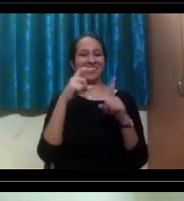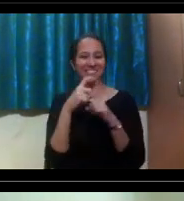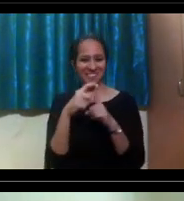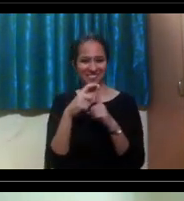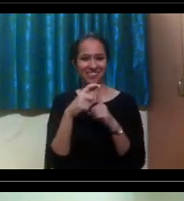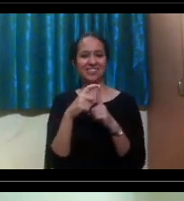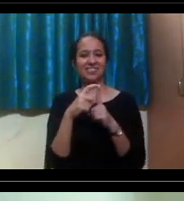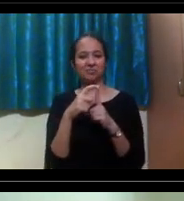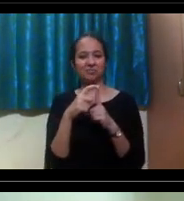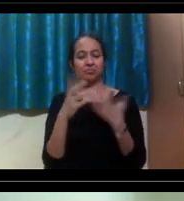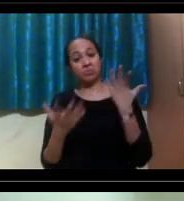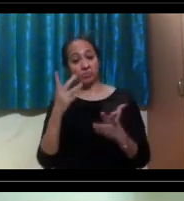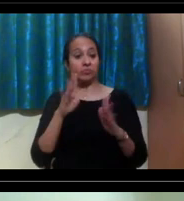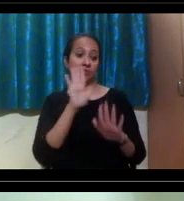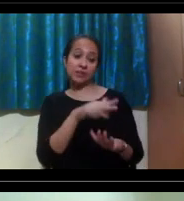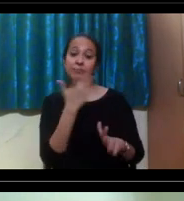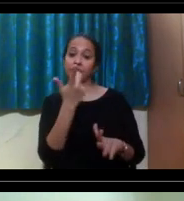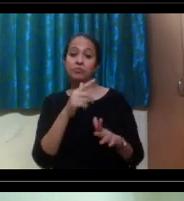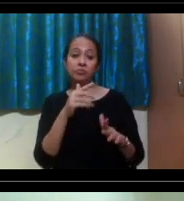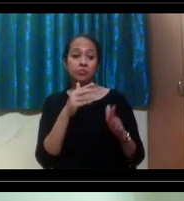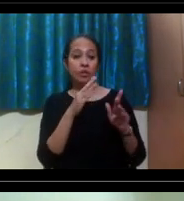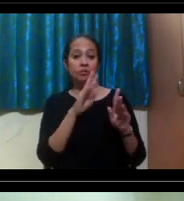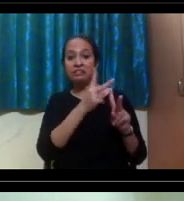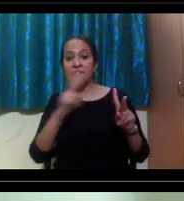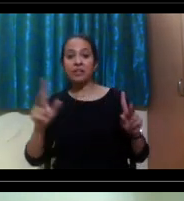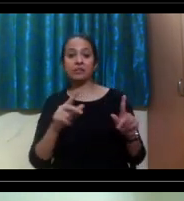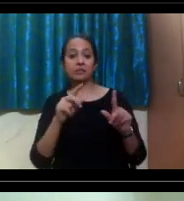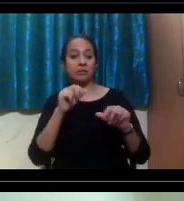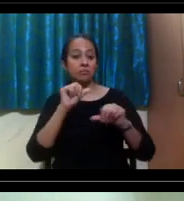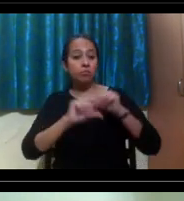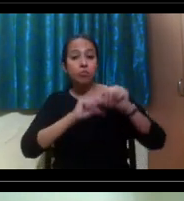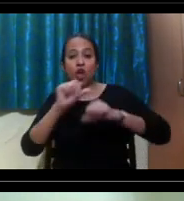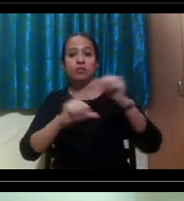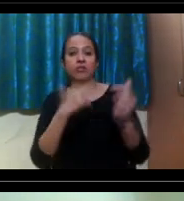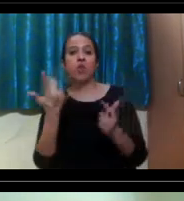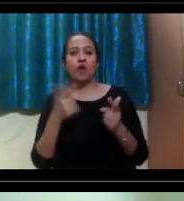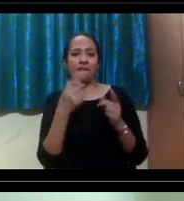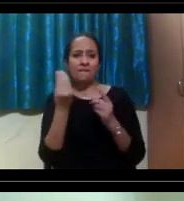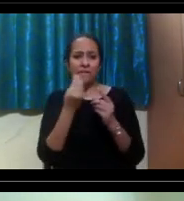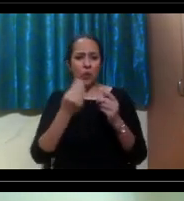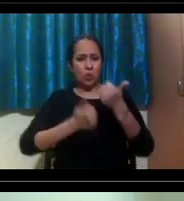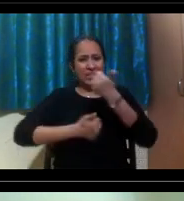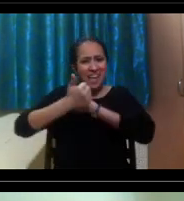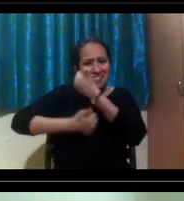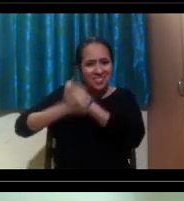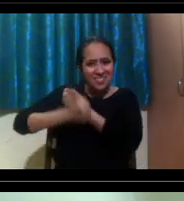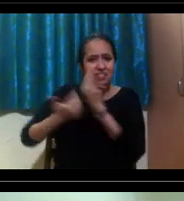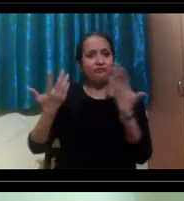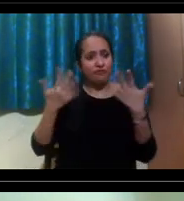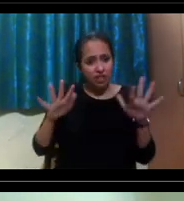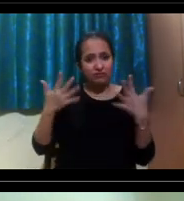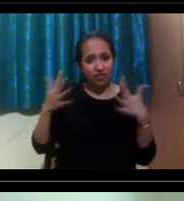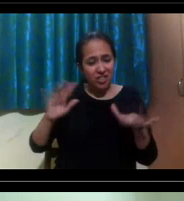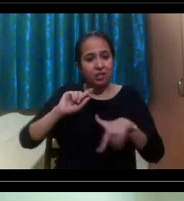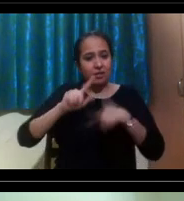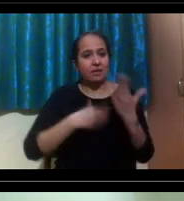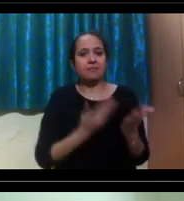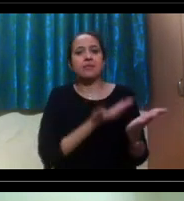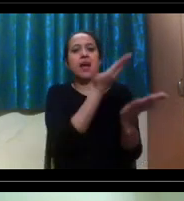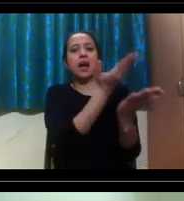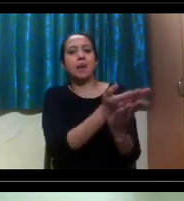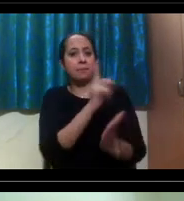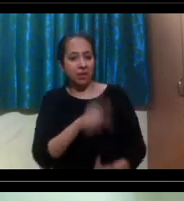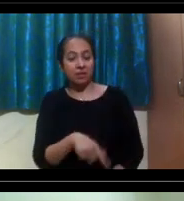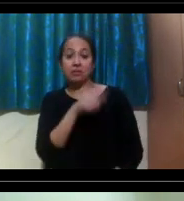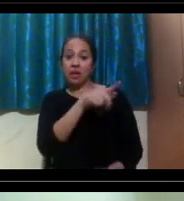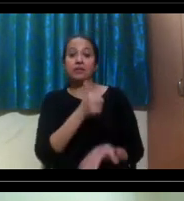have had to go through a certain battery of different tests, and so there's different scores and things of that sort that you might have received, and so that information is really